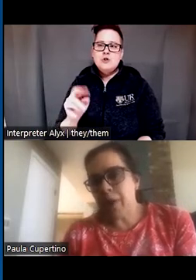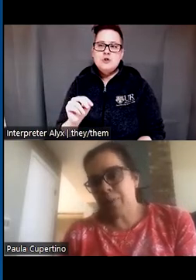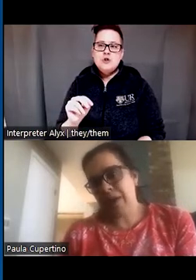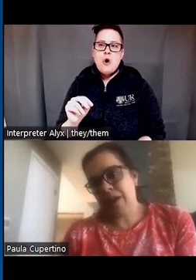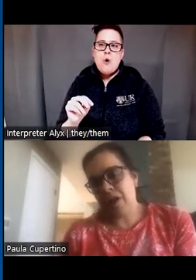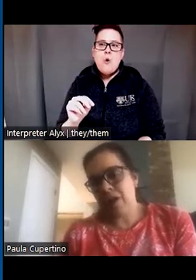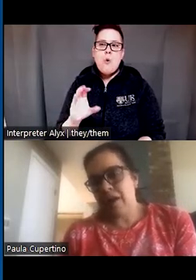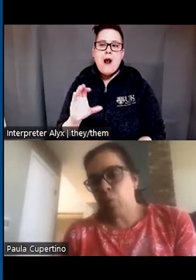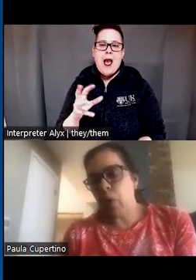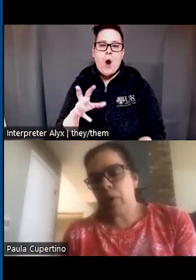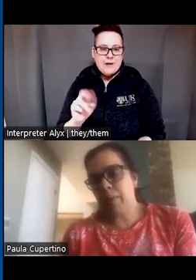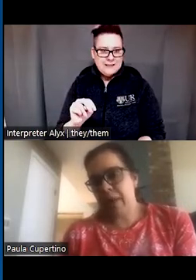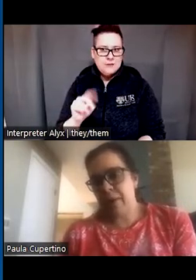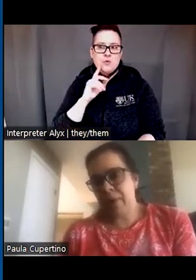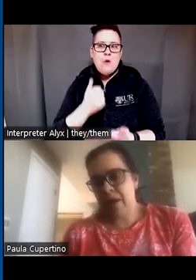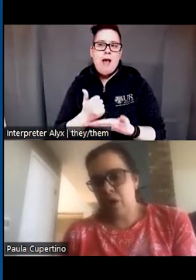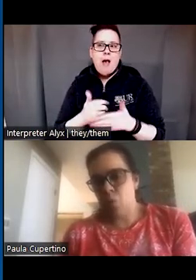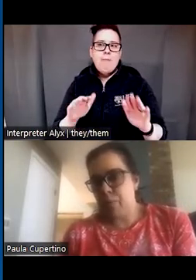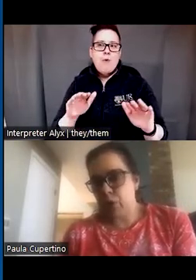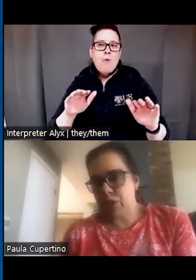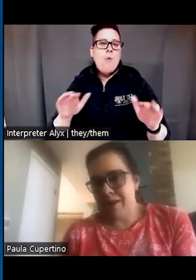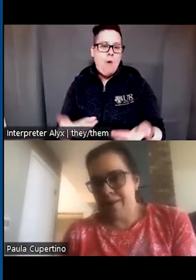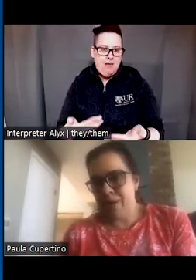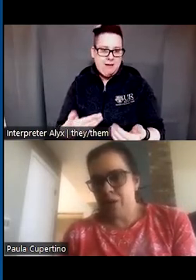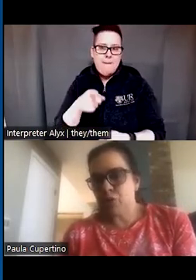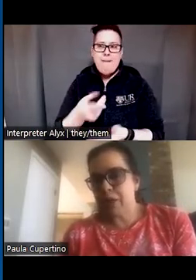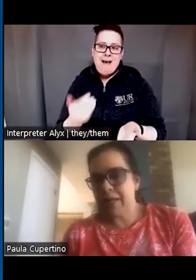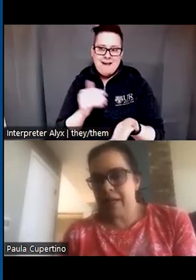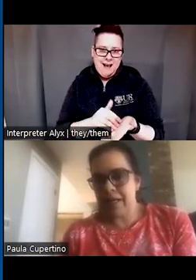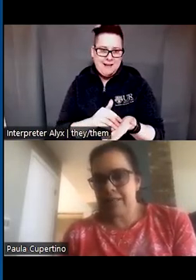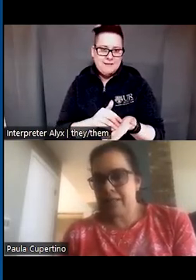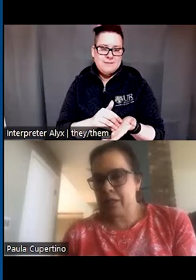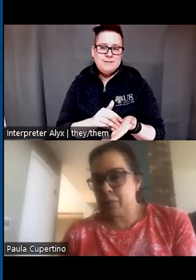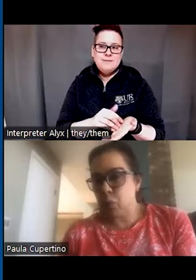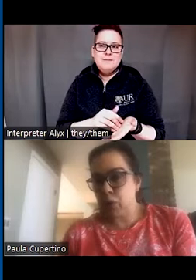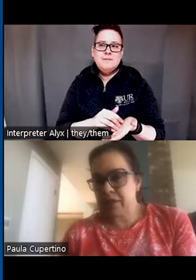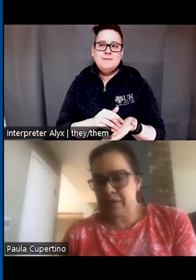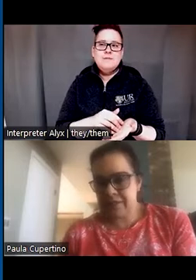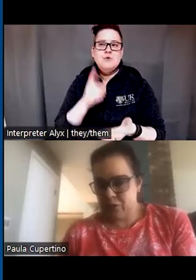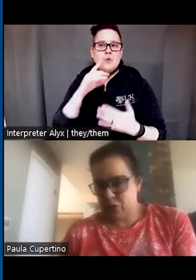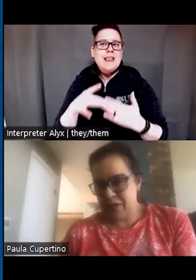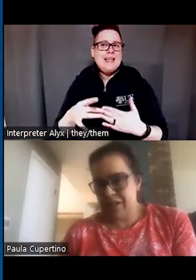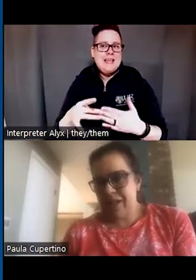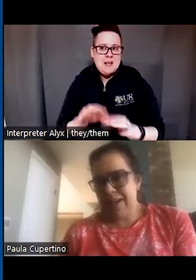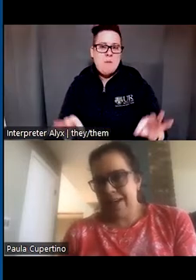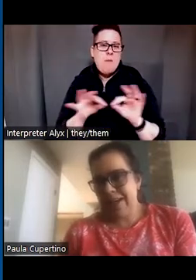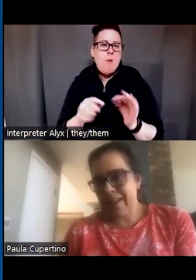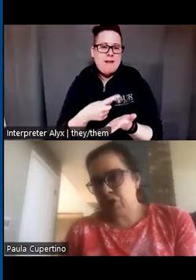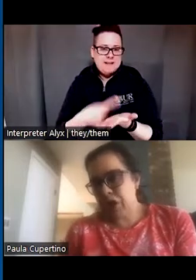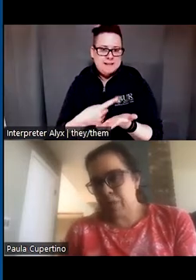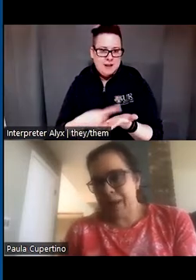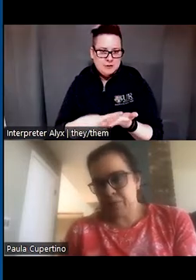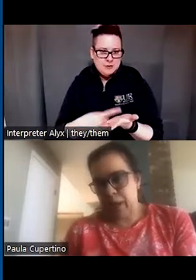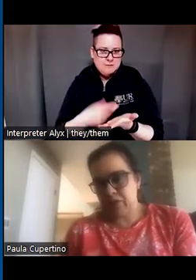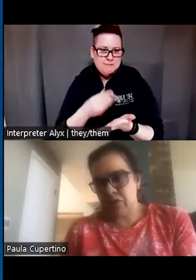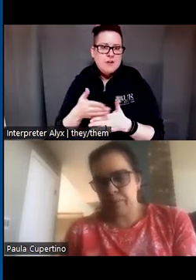welcome him here one more time to lead us in an important discussion and